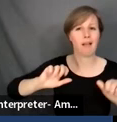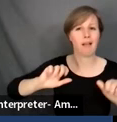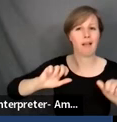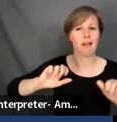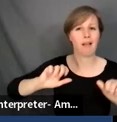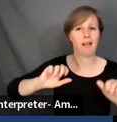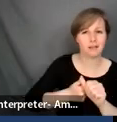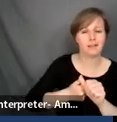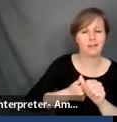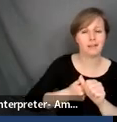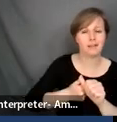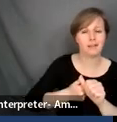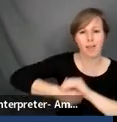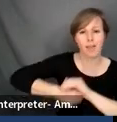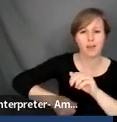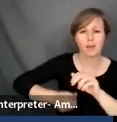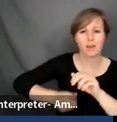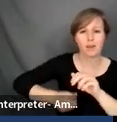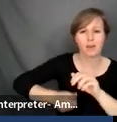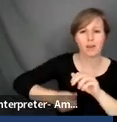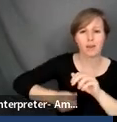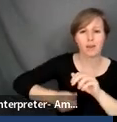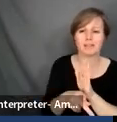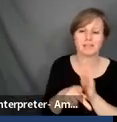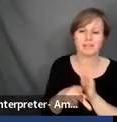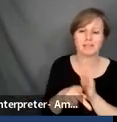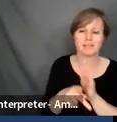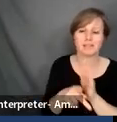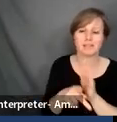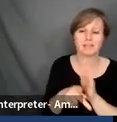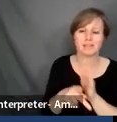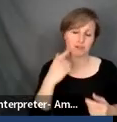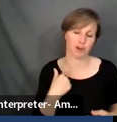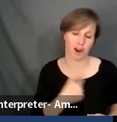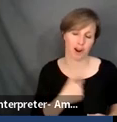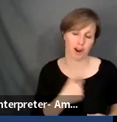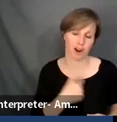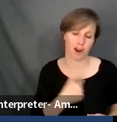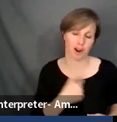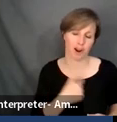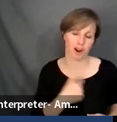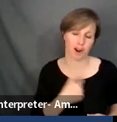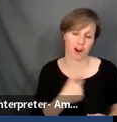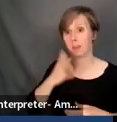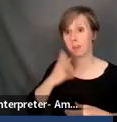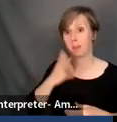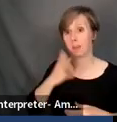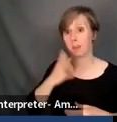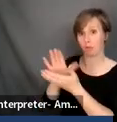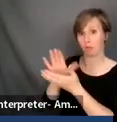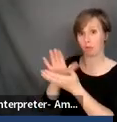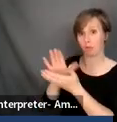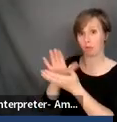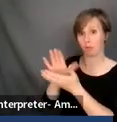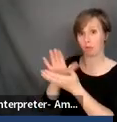us because even, and I can, my experience is in, um, higher ed, but I